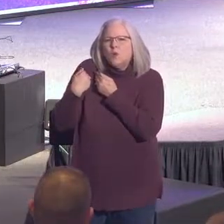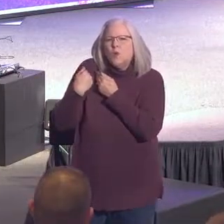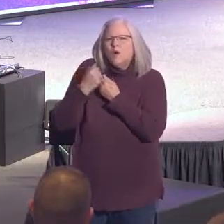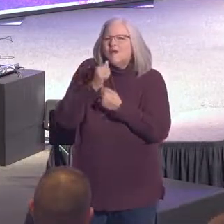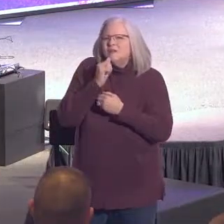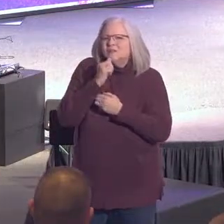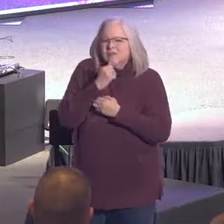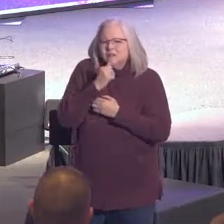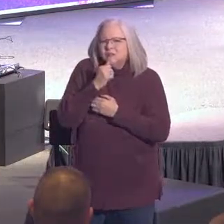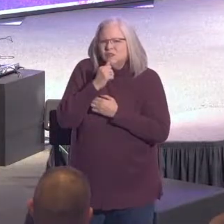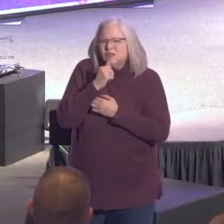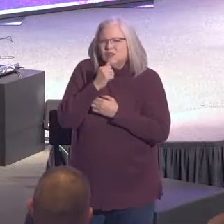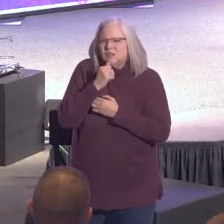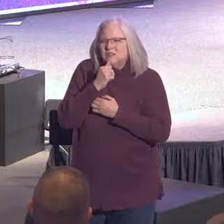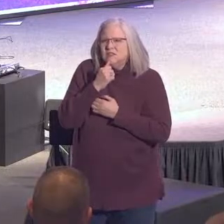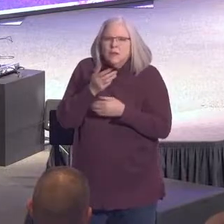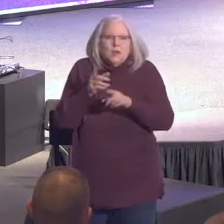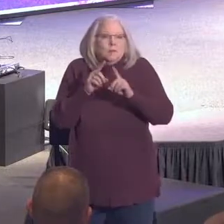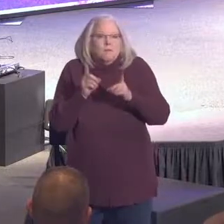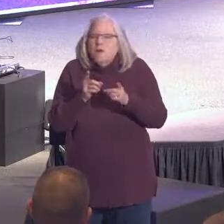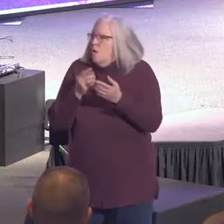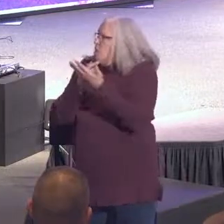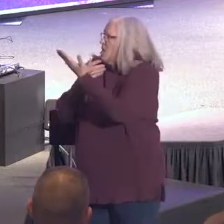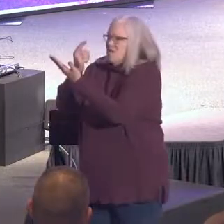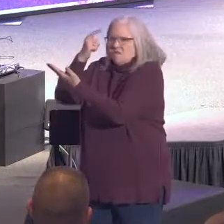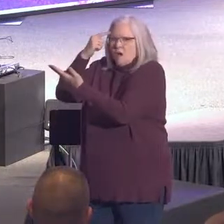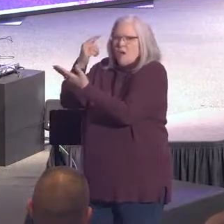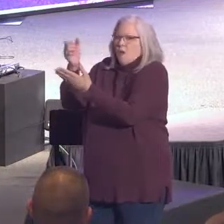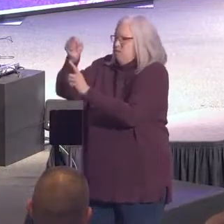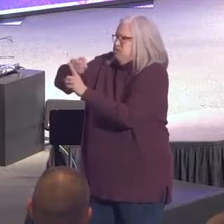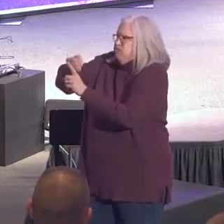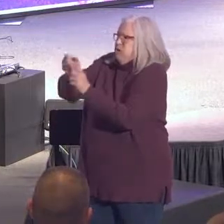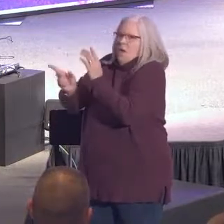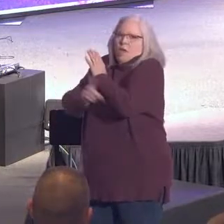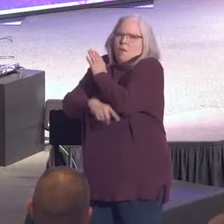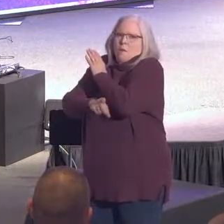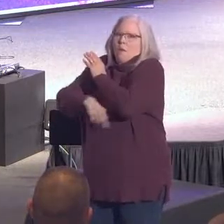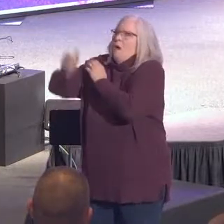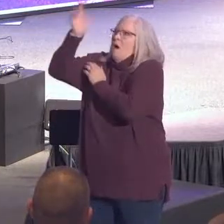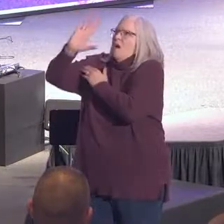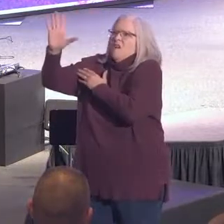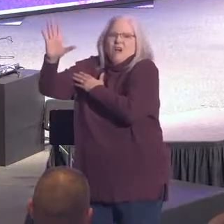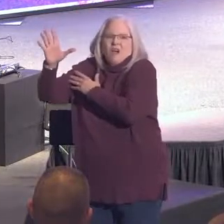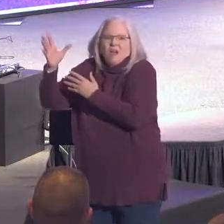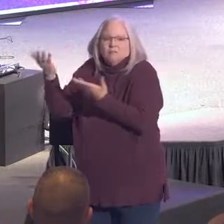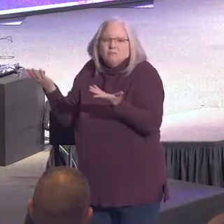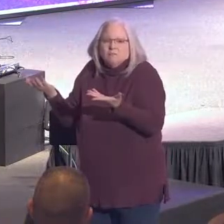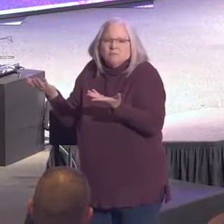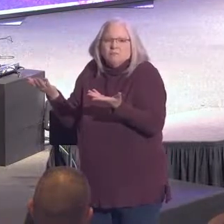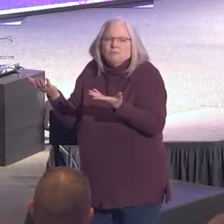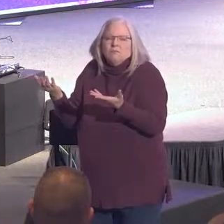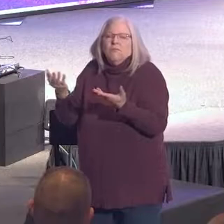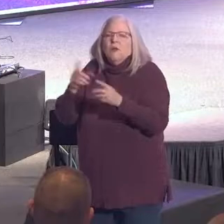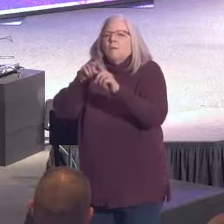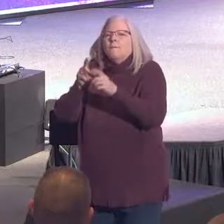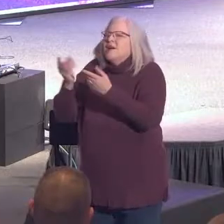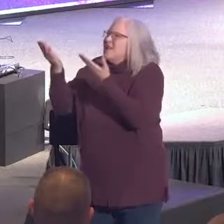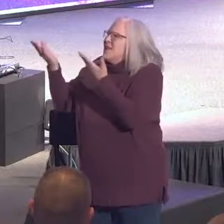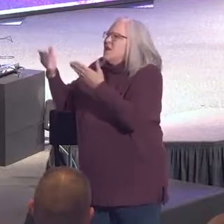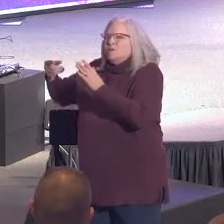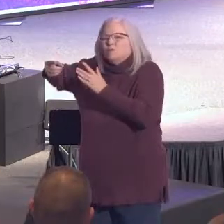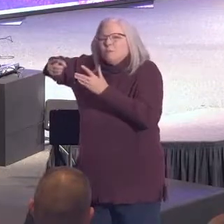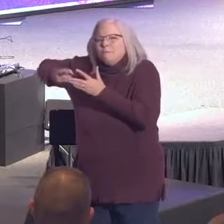suffering. Yet we considered him punished by God, stricken by him and afflicted. But he was